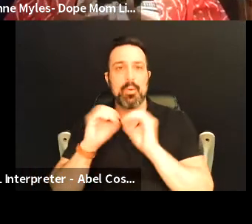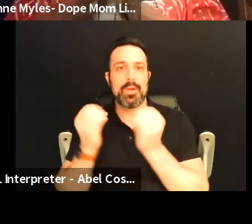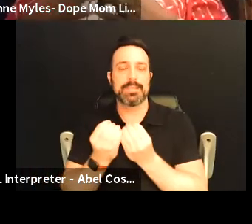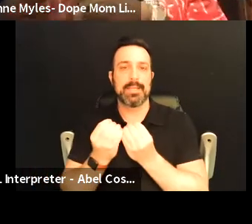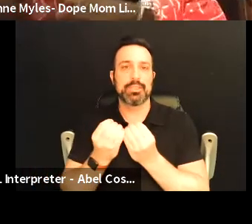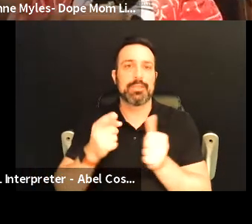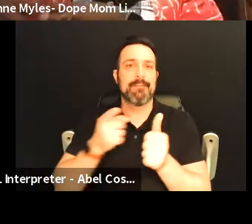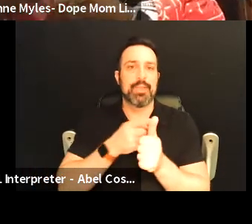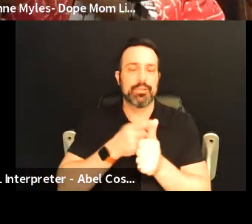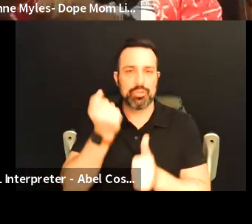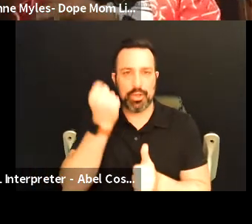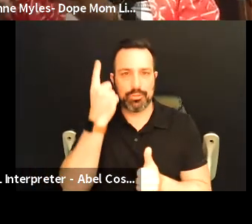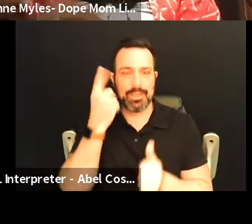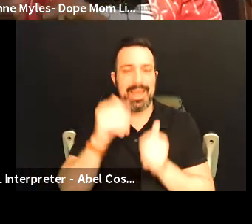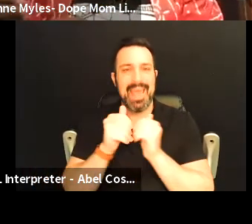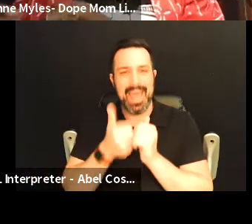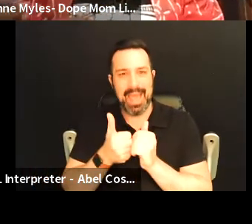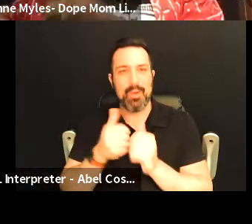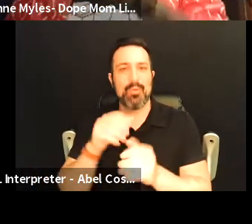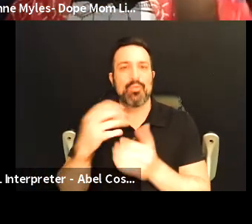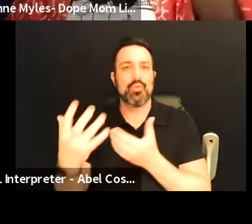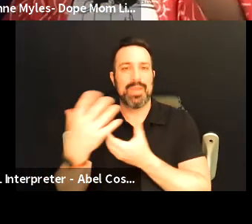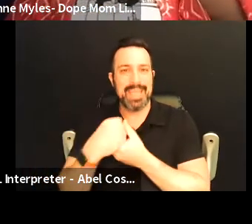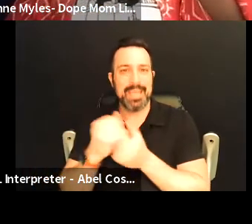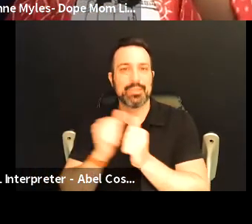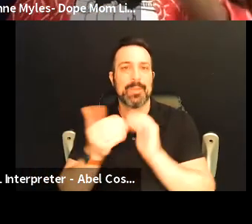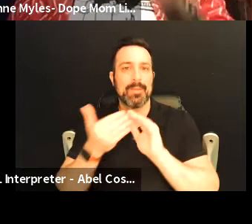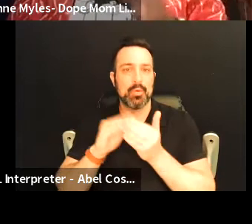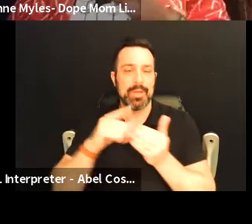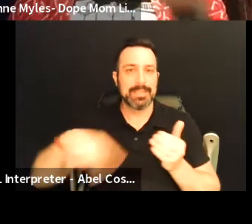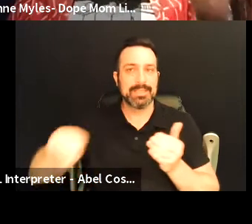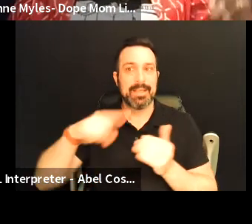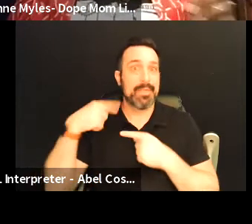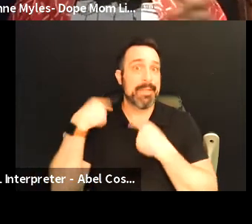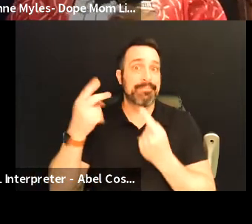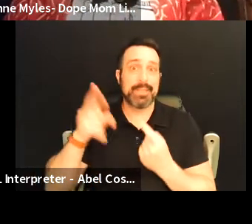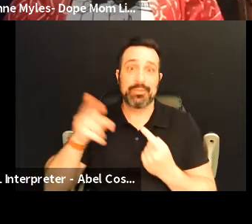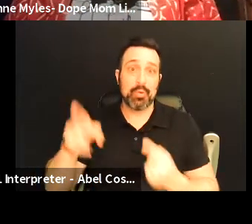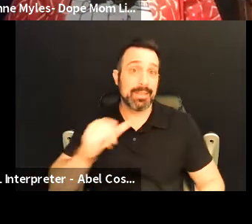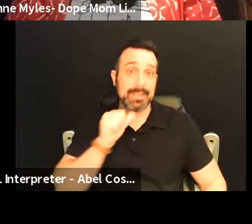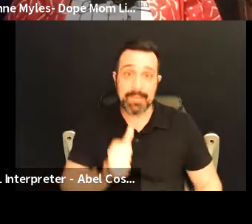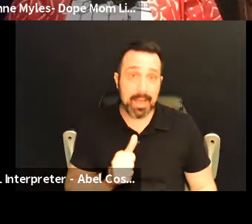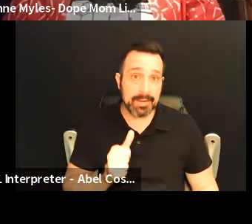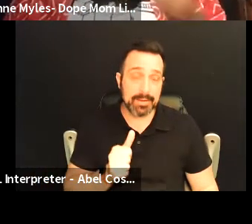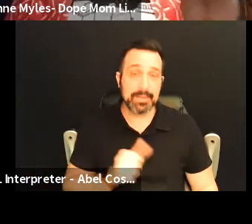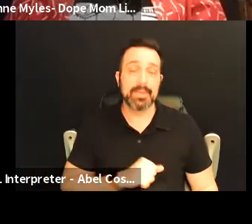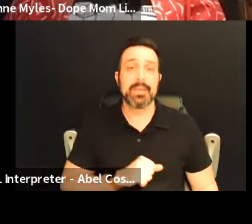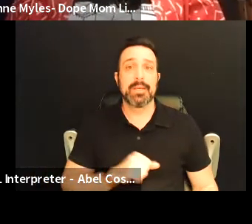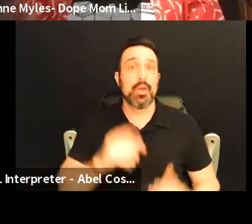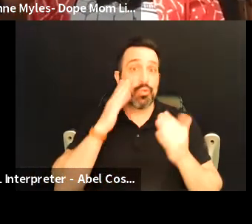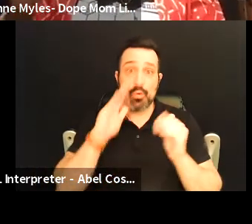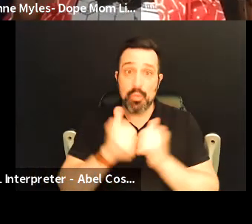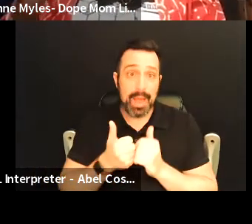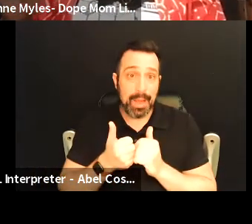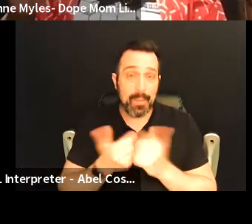first understand how to engage with communities that they historically have not um don't know how